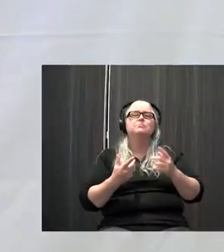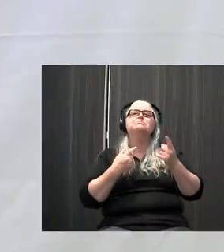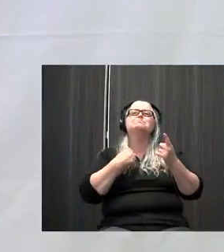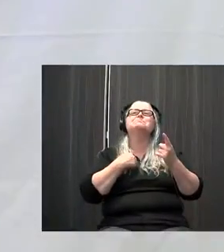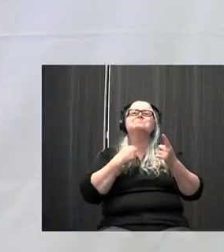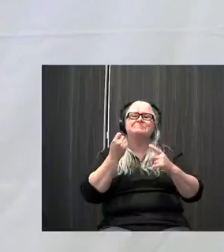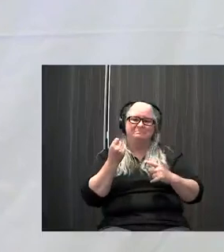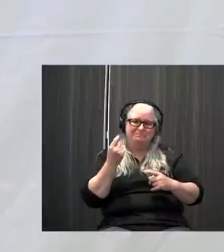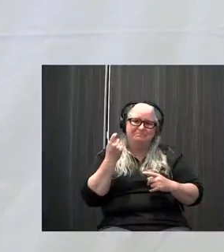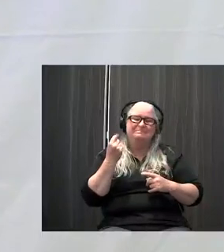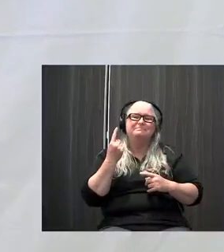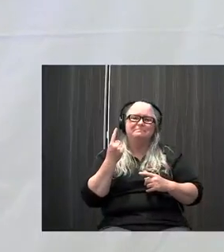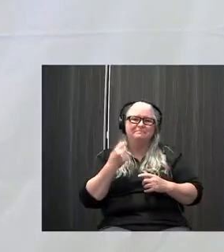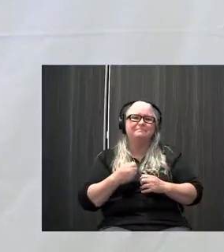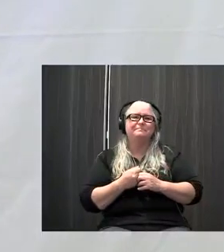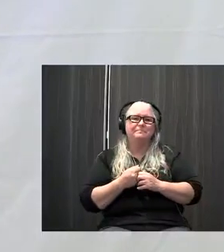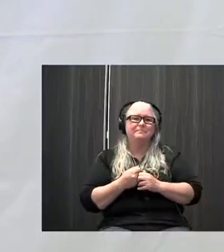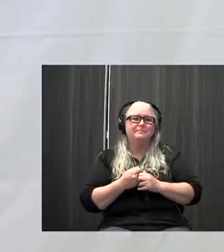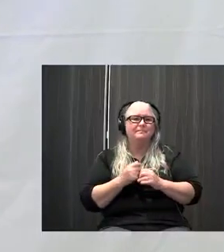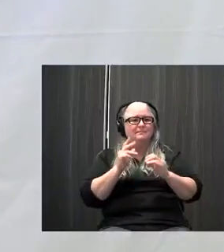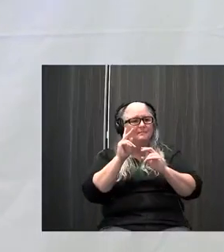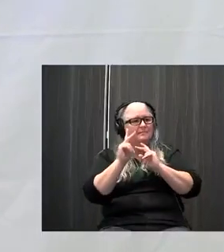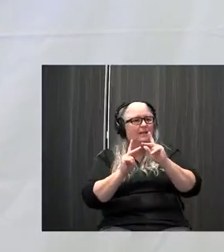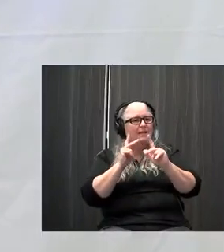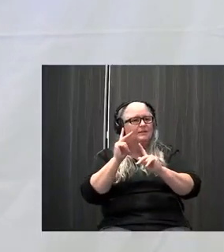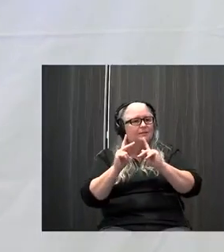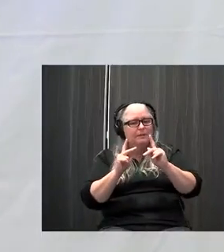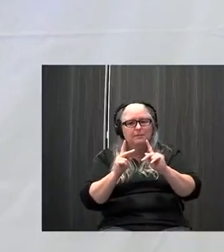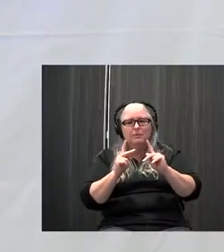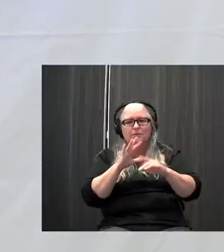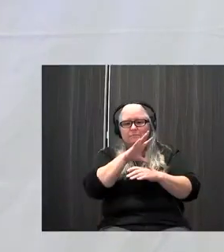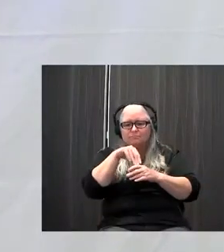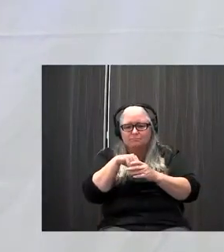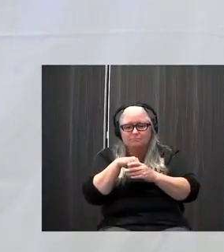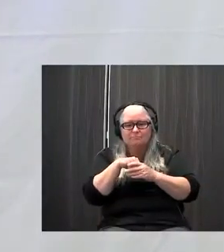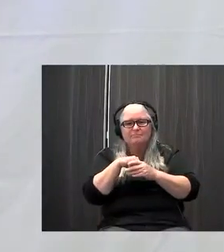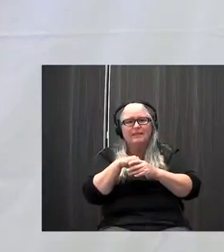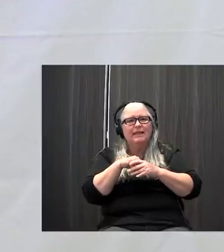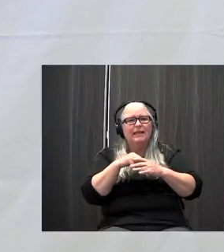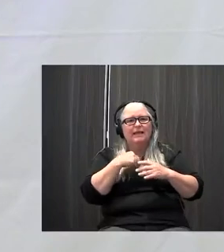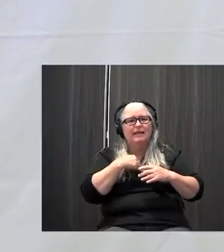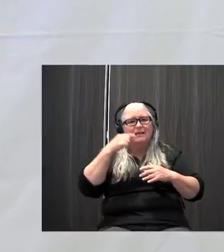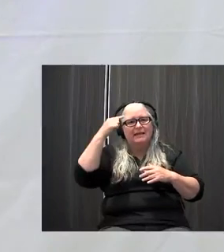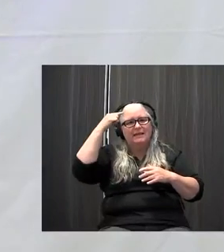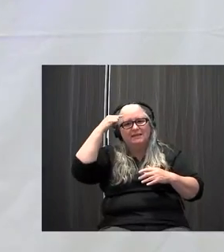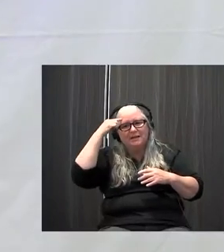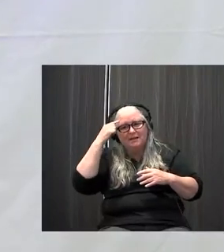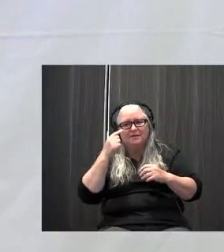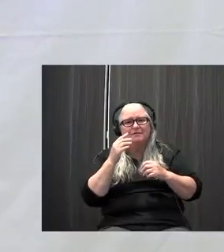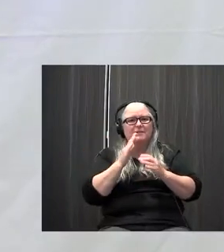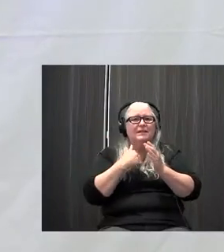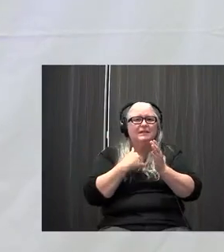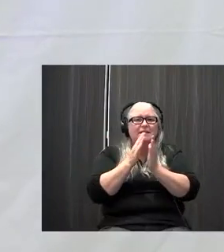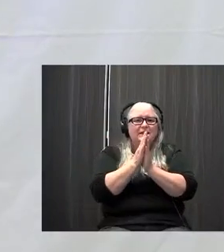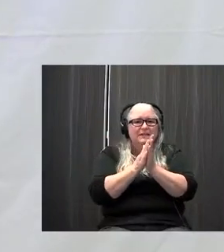sense. You know, I love, so people have been engaged, and I love the pragmatism, but also just a little